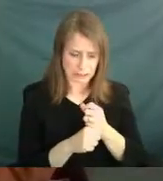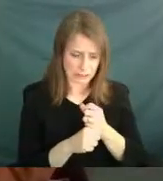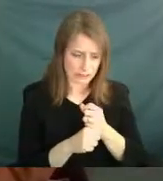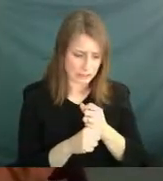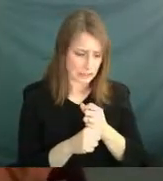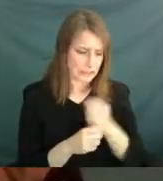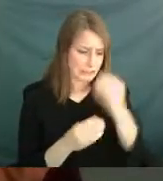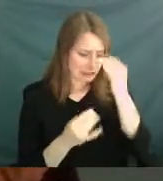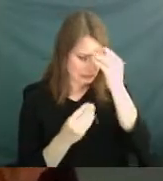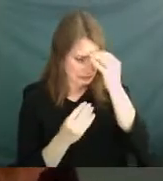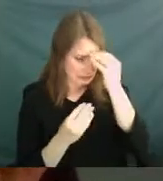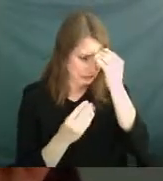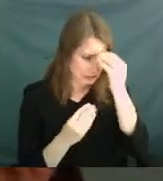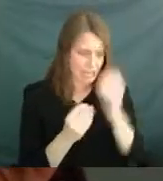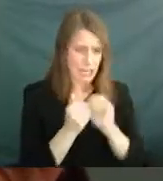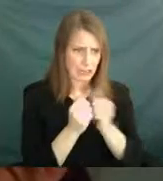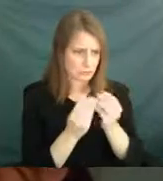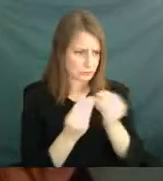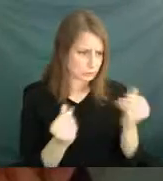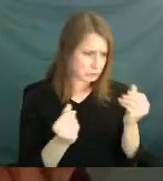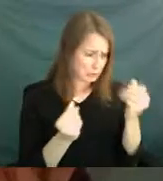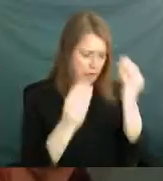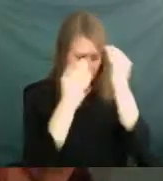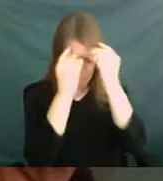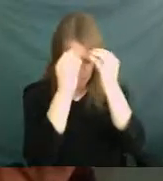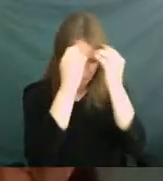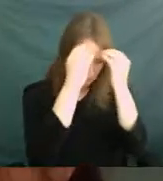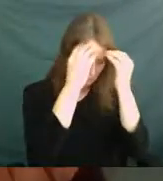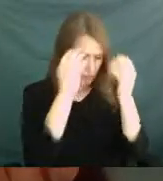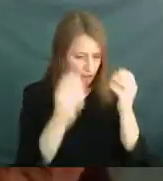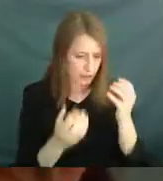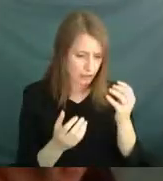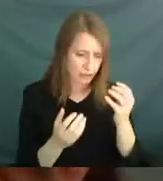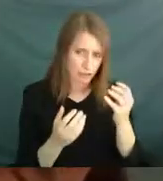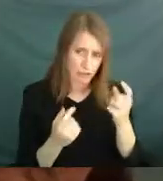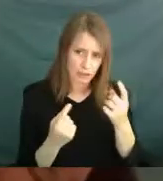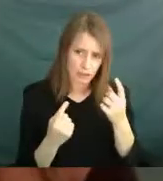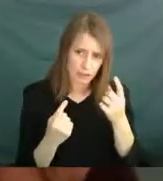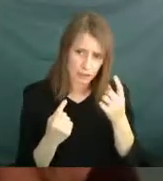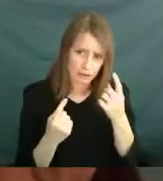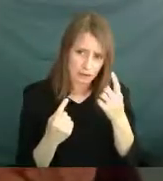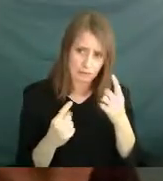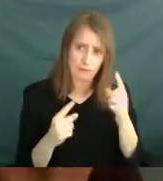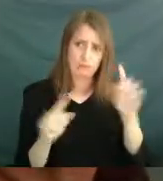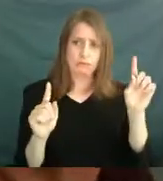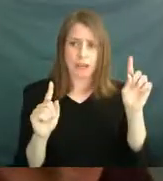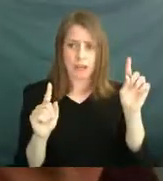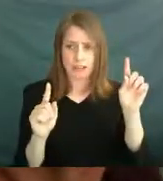many ways in my mind. And at last fixed the plant that suited me.